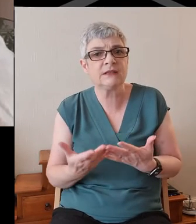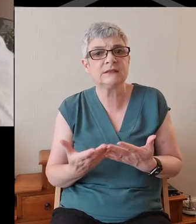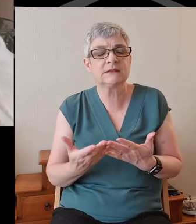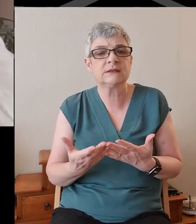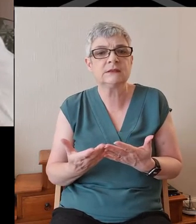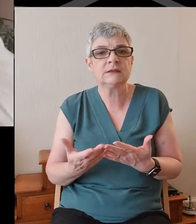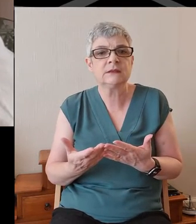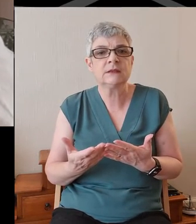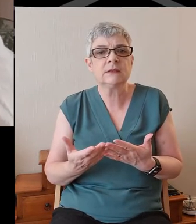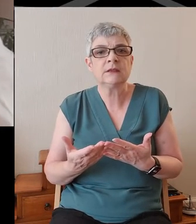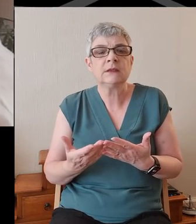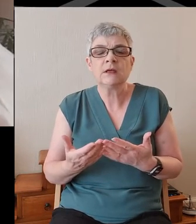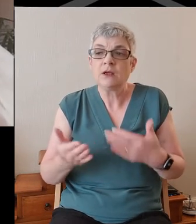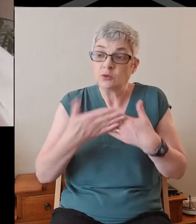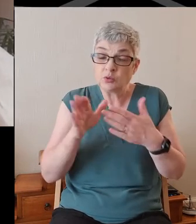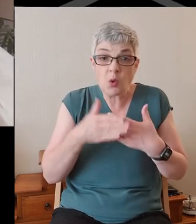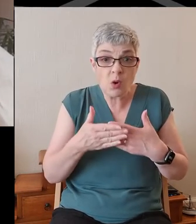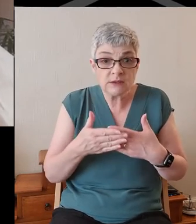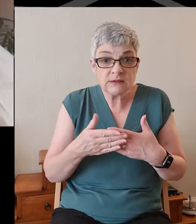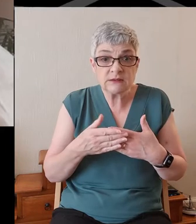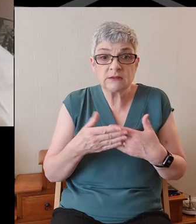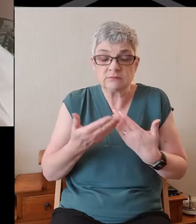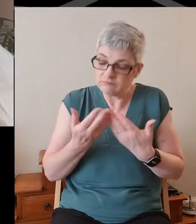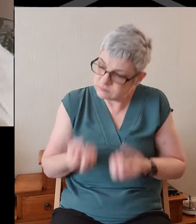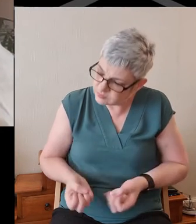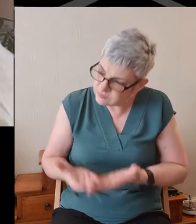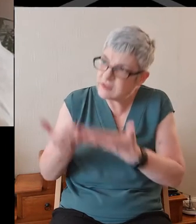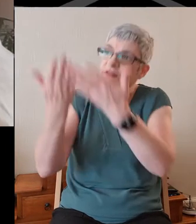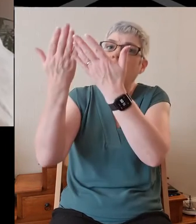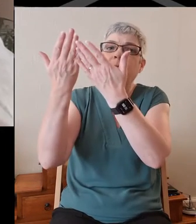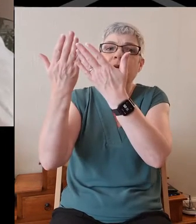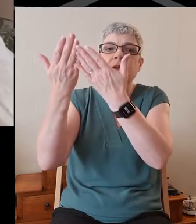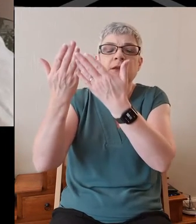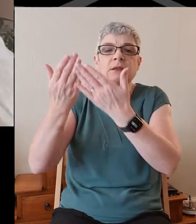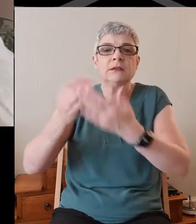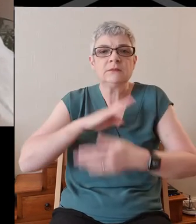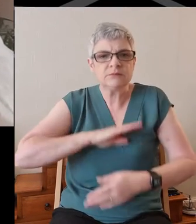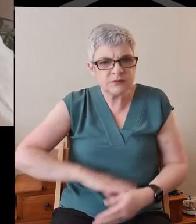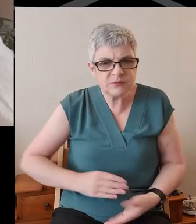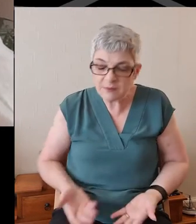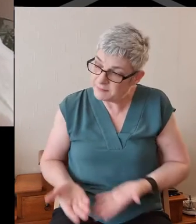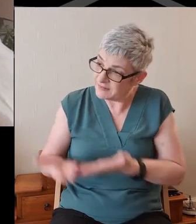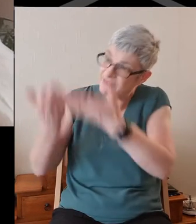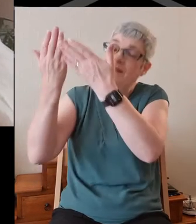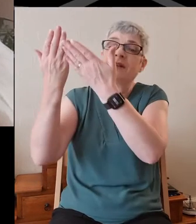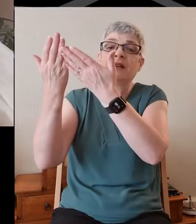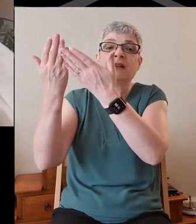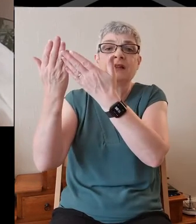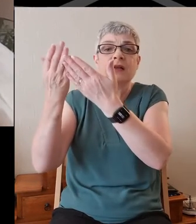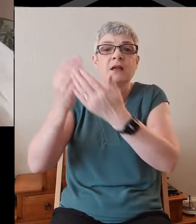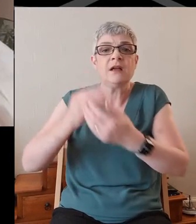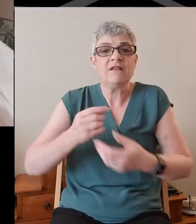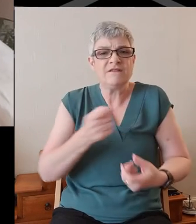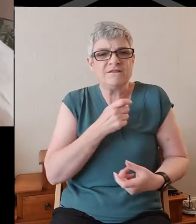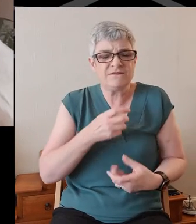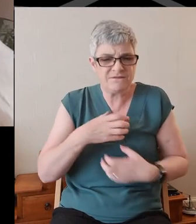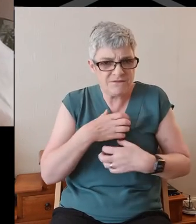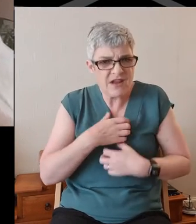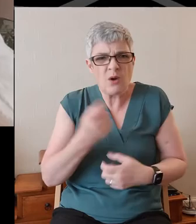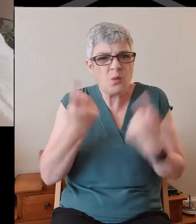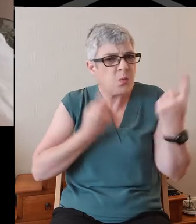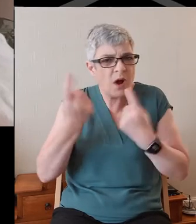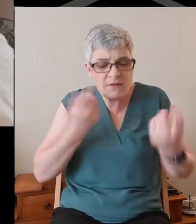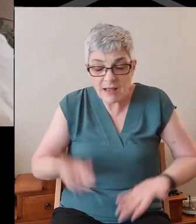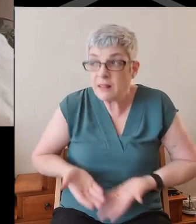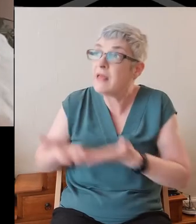Be lifted the doors of unbelief and despair. Be lifted discouragement. Be lifted fear and worry that the King of